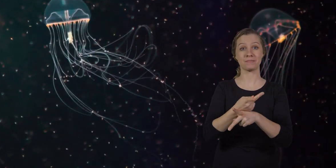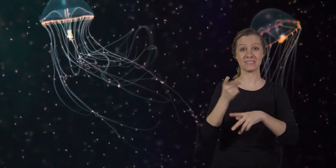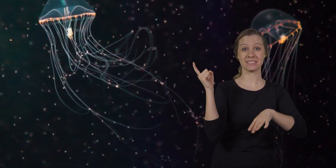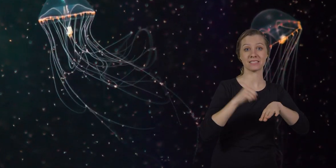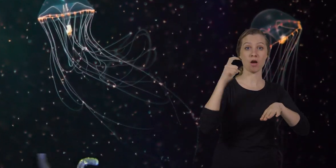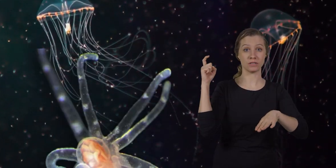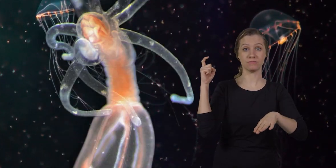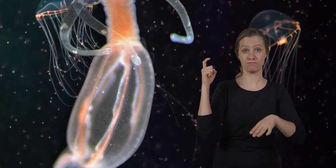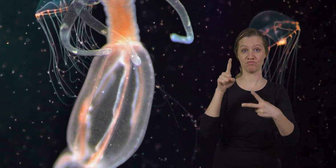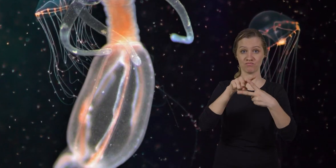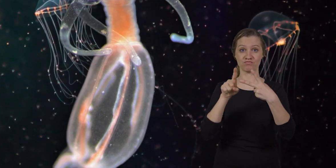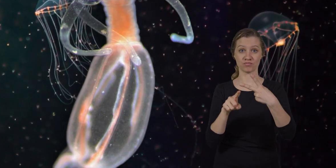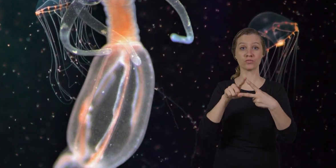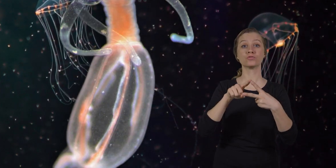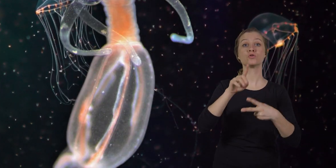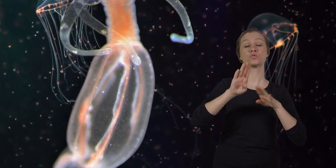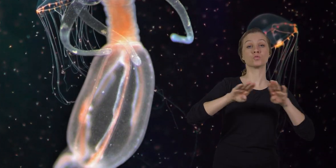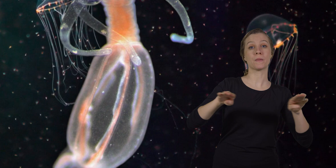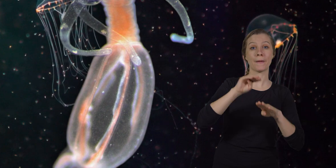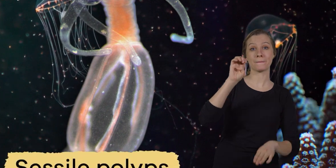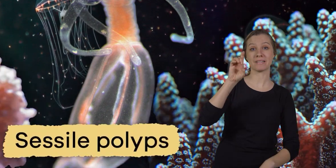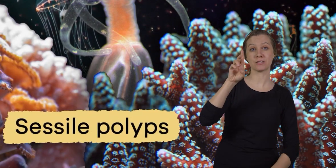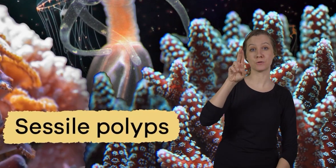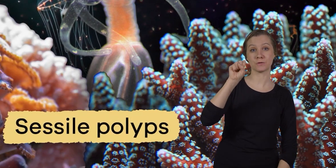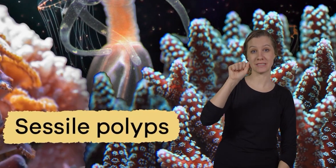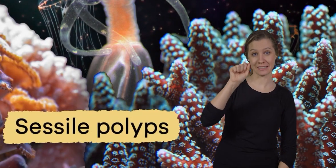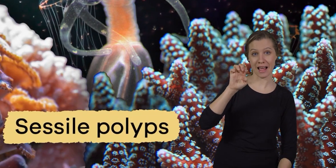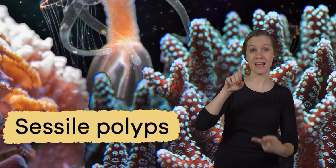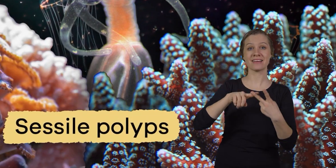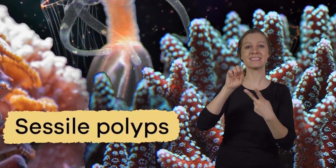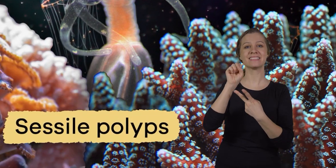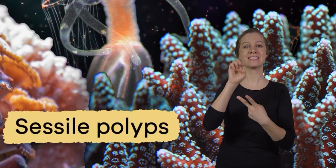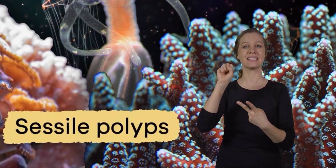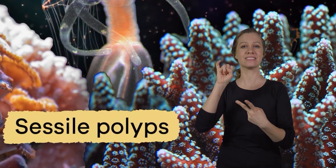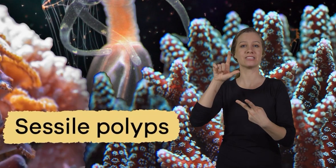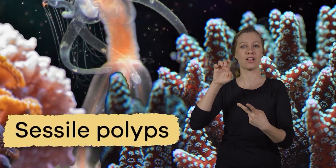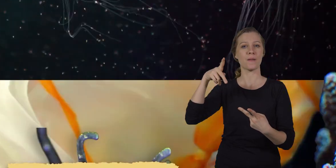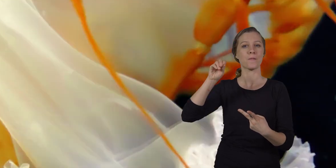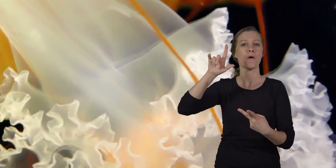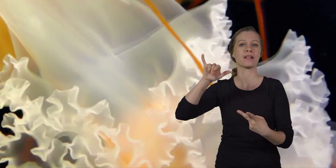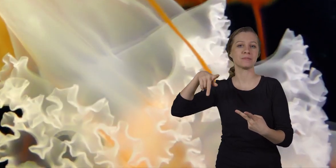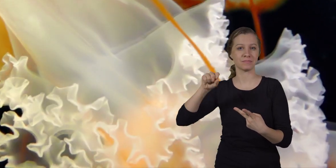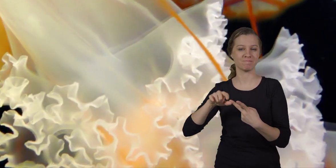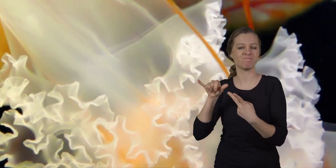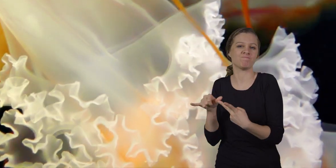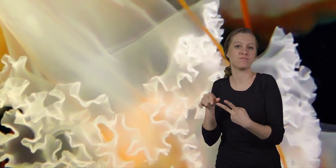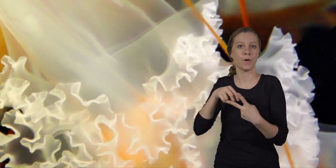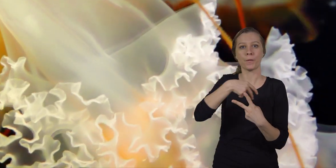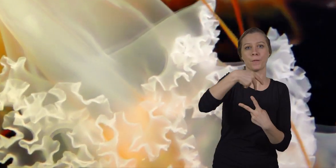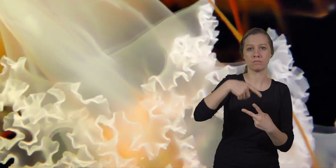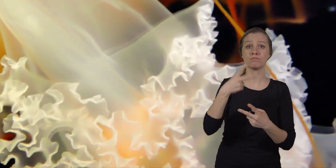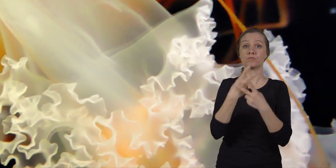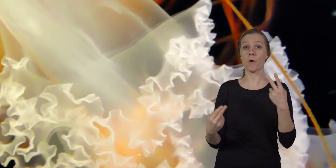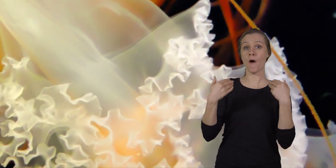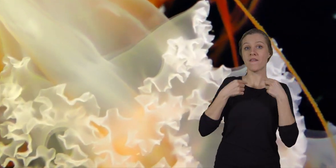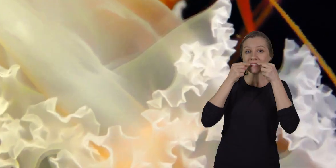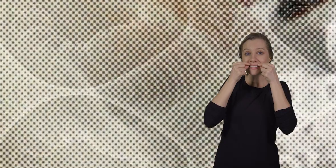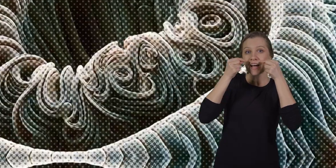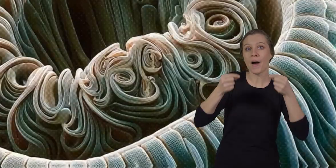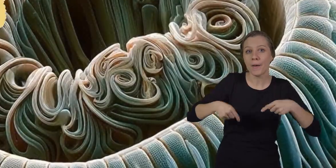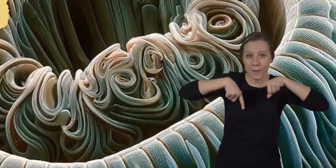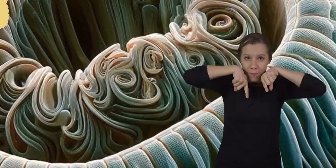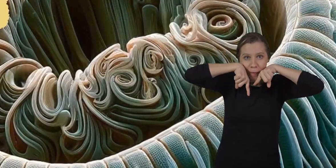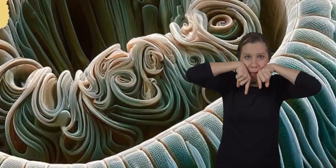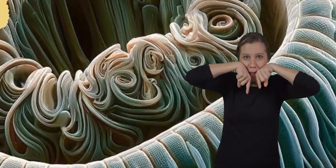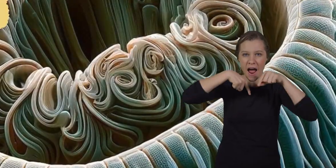cnidarians swimming medusa and sessile polyps and both have tentacles around the mouth